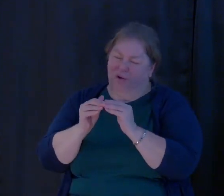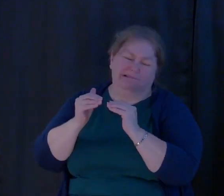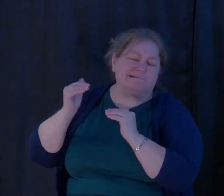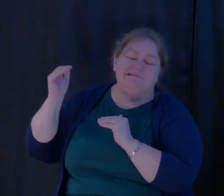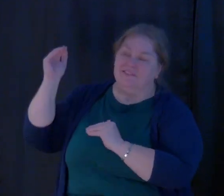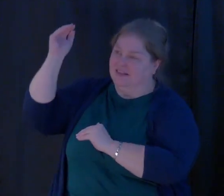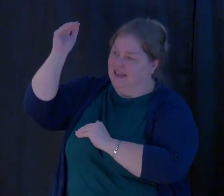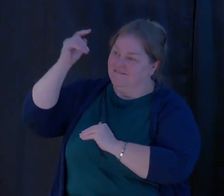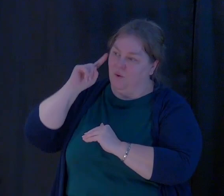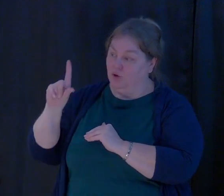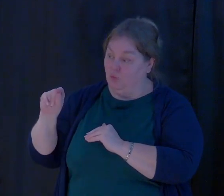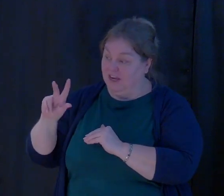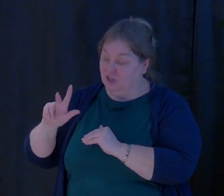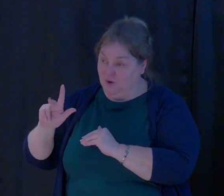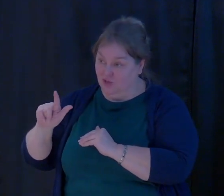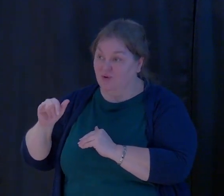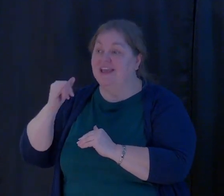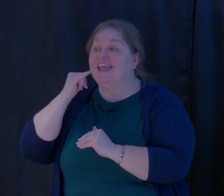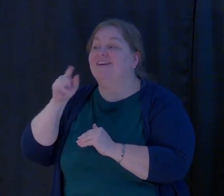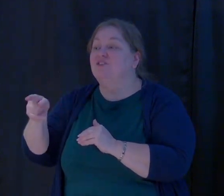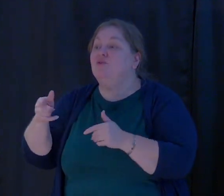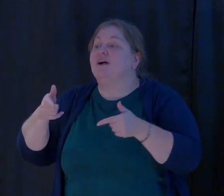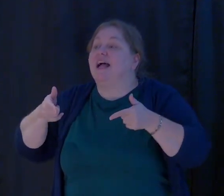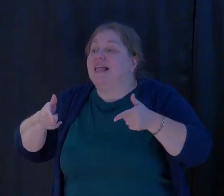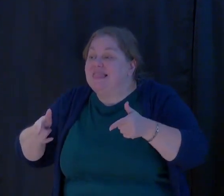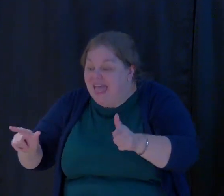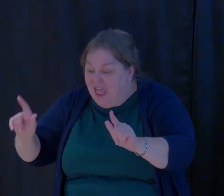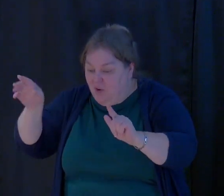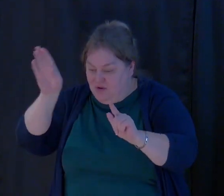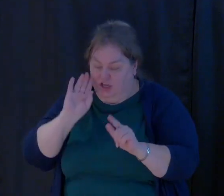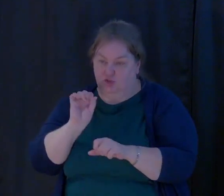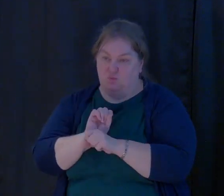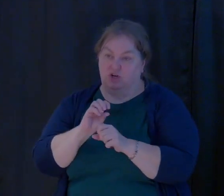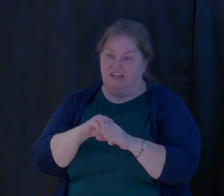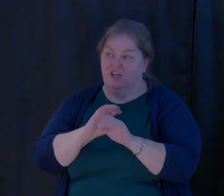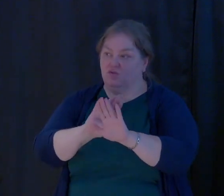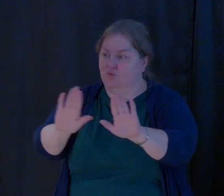if you release God's ability to work in your life.